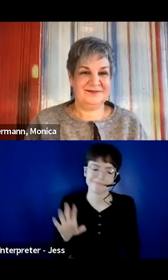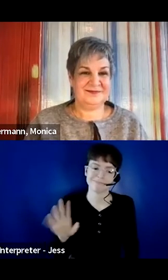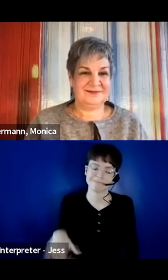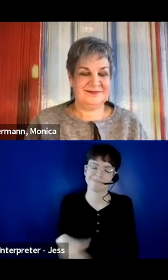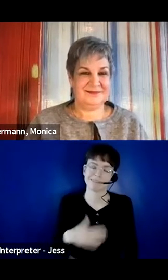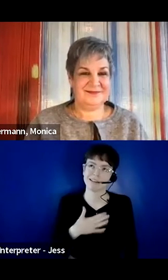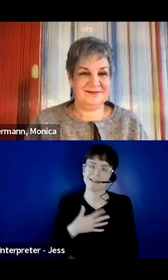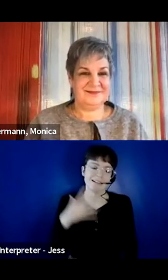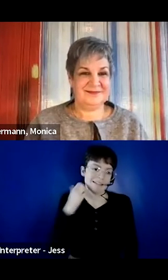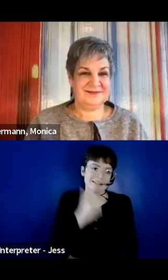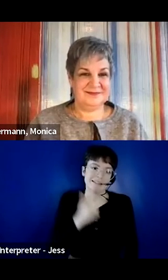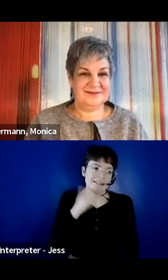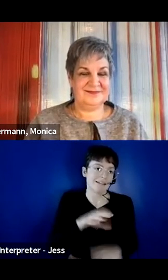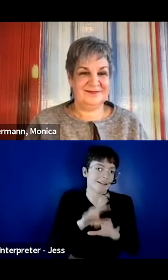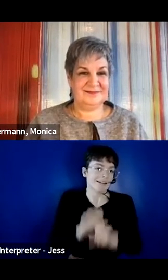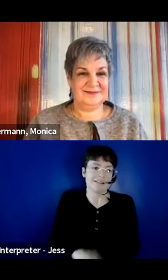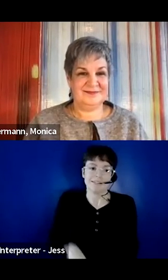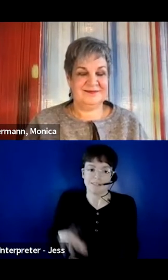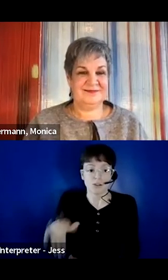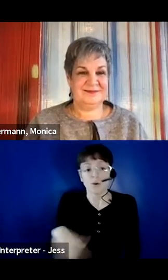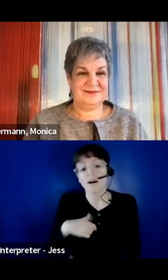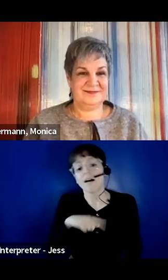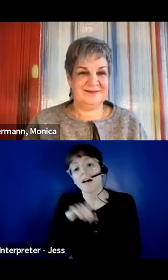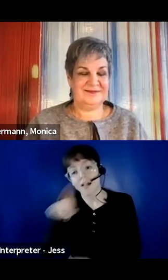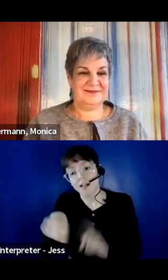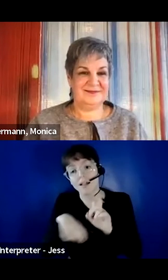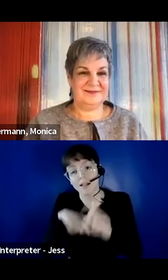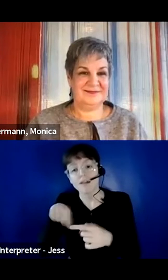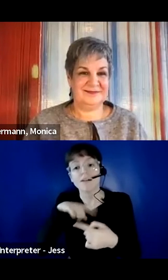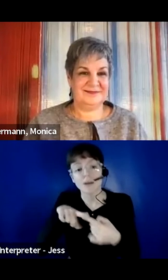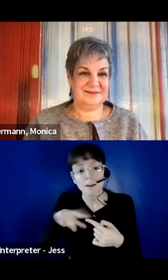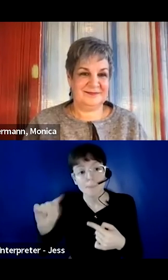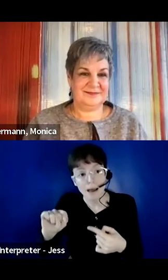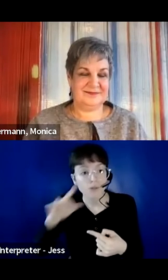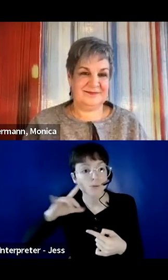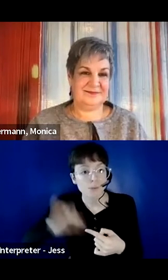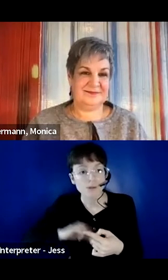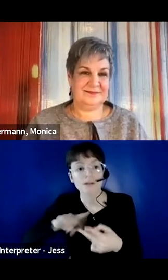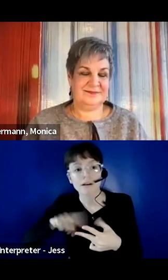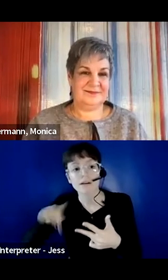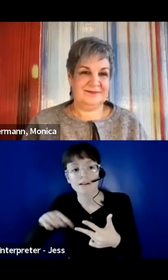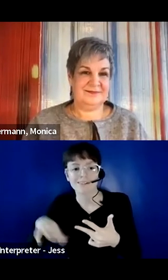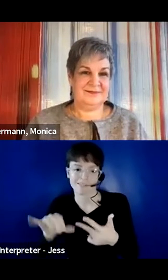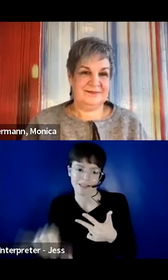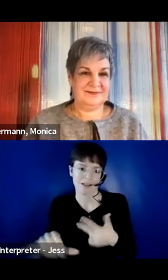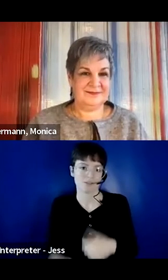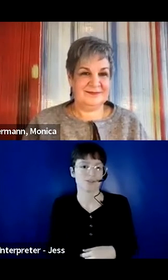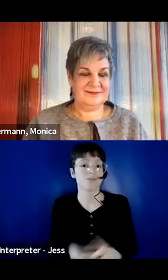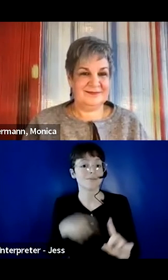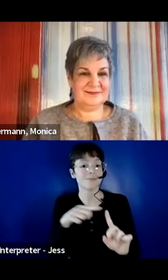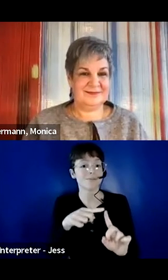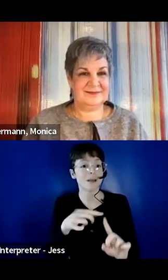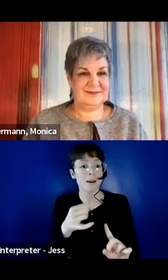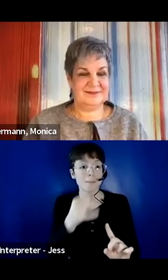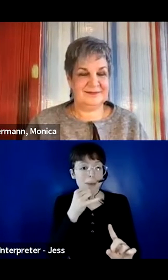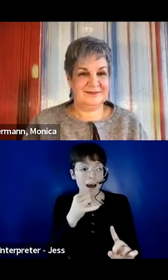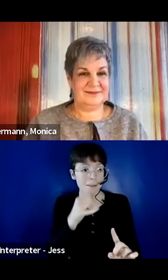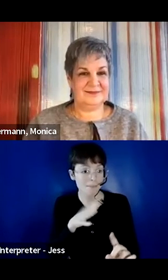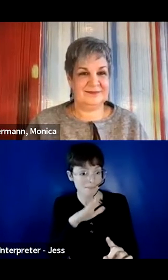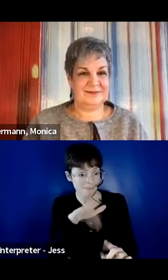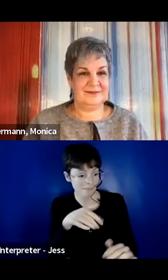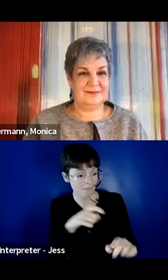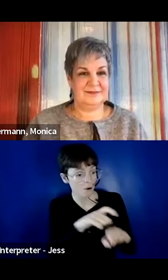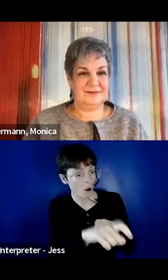it. Then you follow up with specifics on the bathroom and things like that. And we had called one pub, and they just like, hello, are you wheelchair accessible?